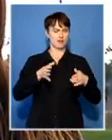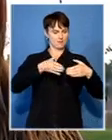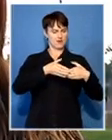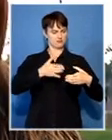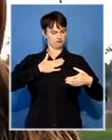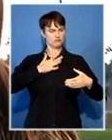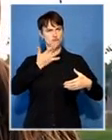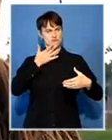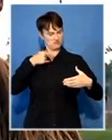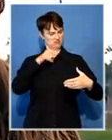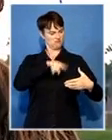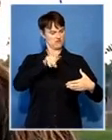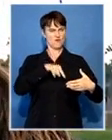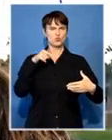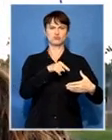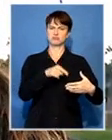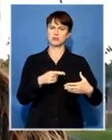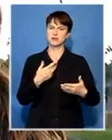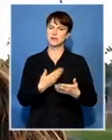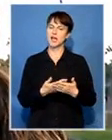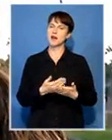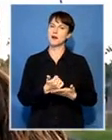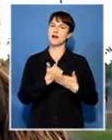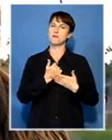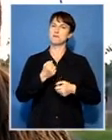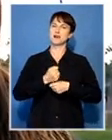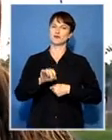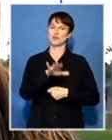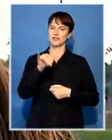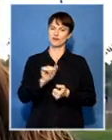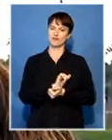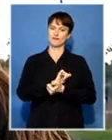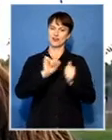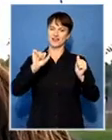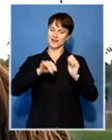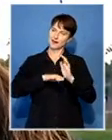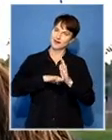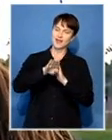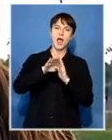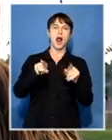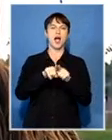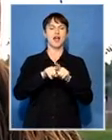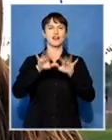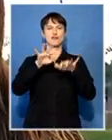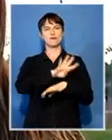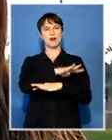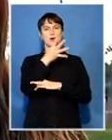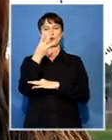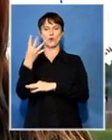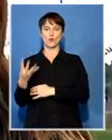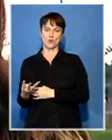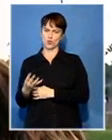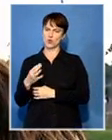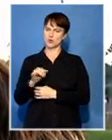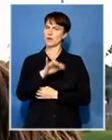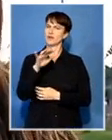want and that you can see um raising the country in the free um in a rainbow nation country and um